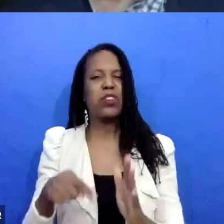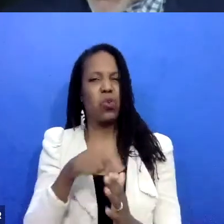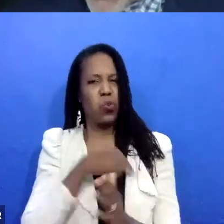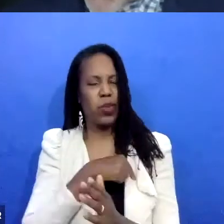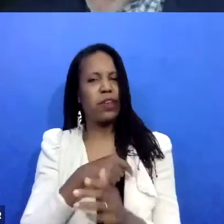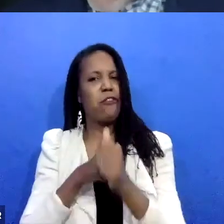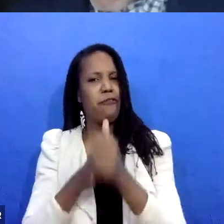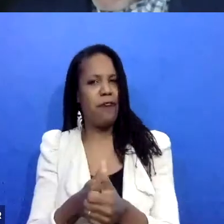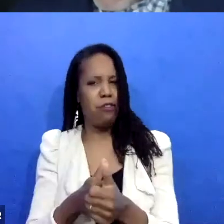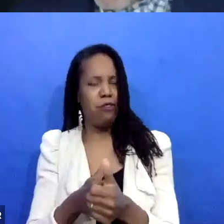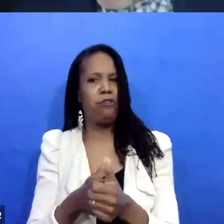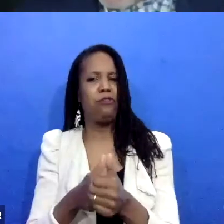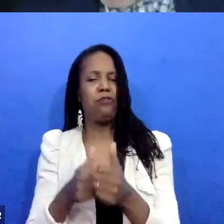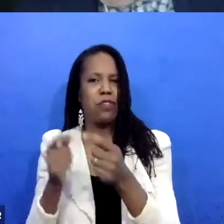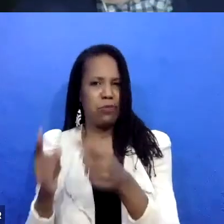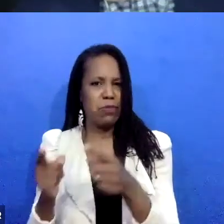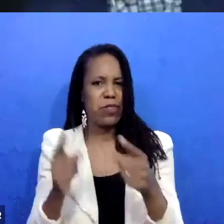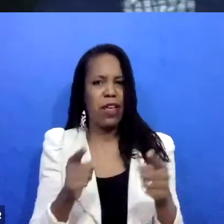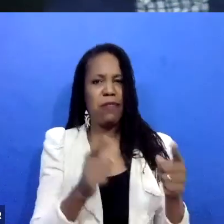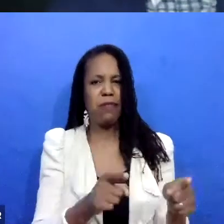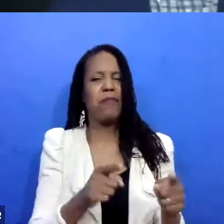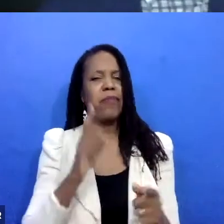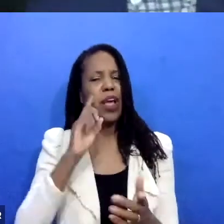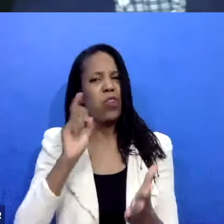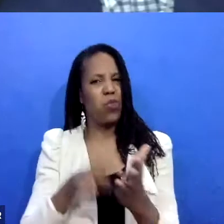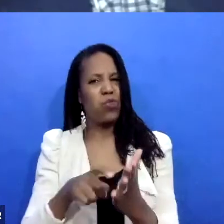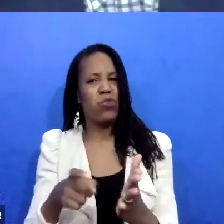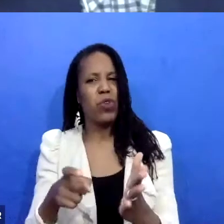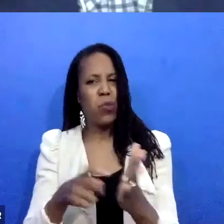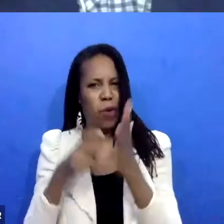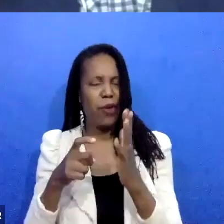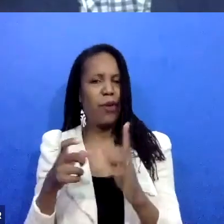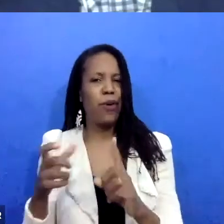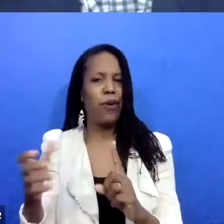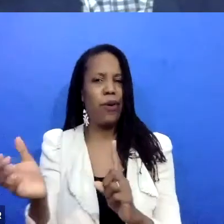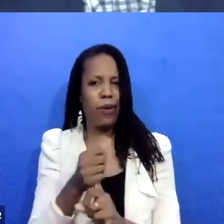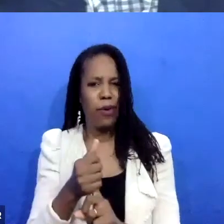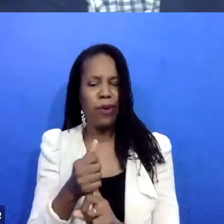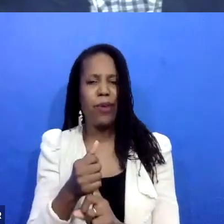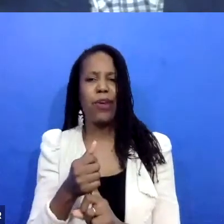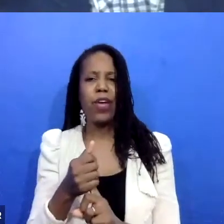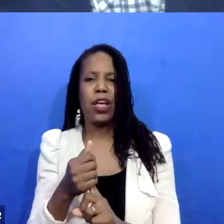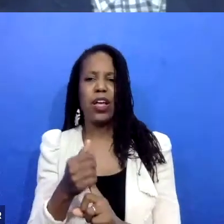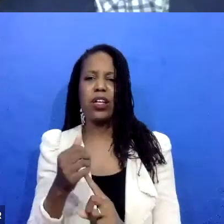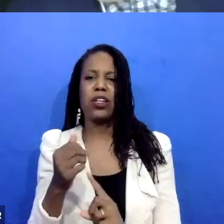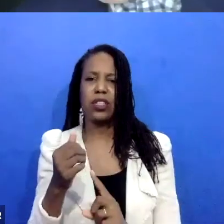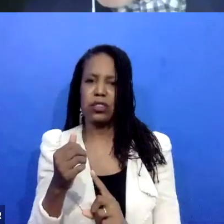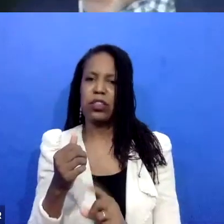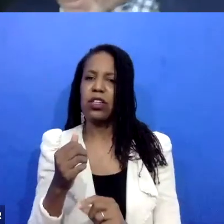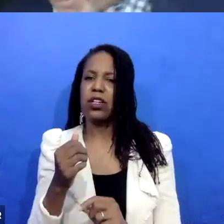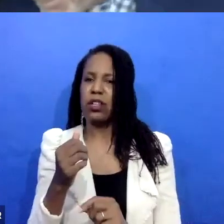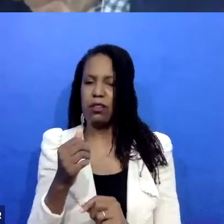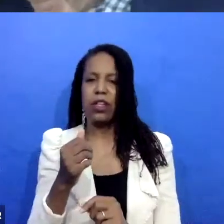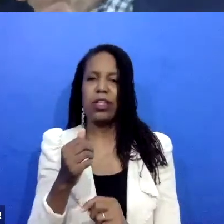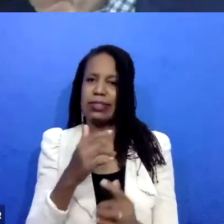the mandatory arrest policies were playing out in a way that were causing the greatest uptick in arrest was actually of